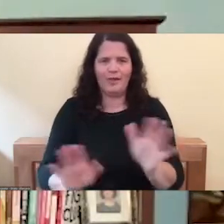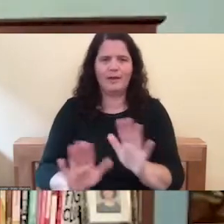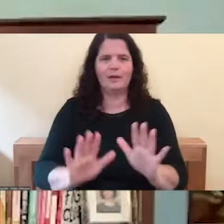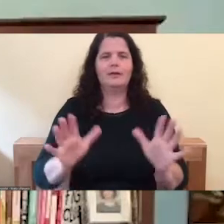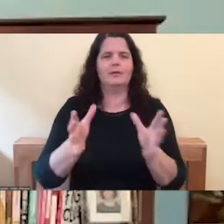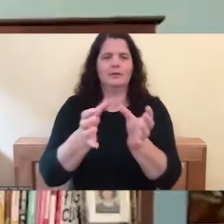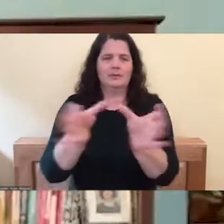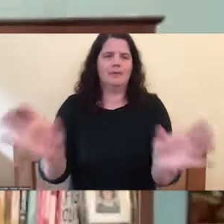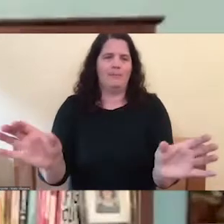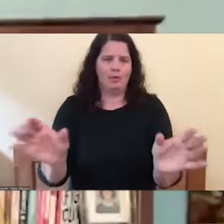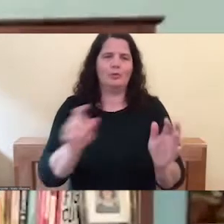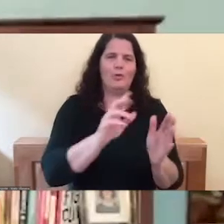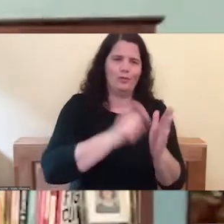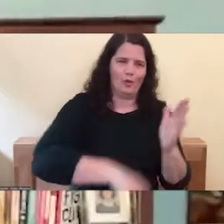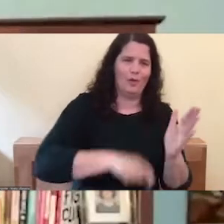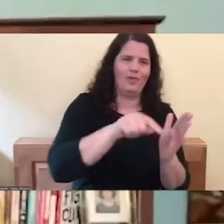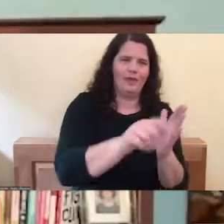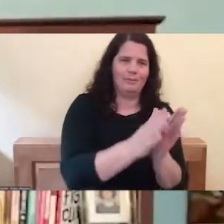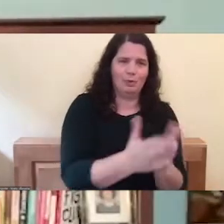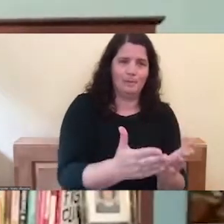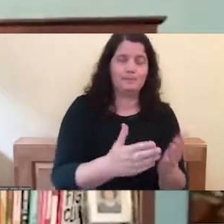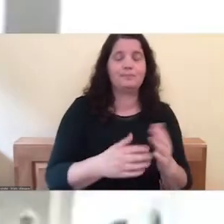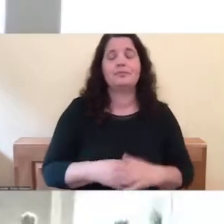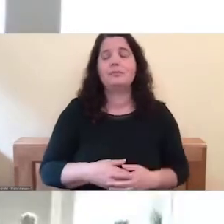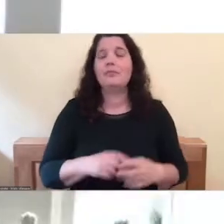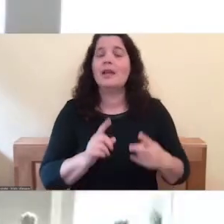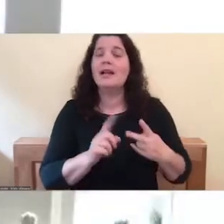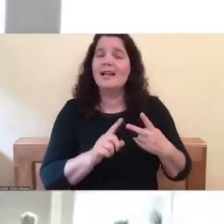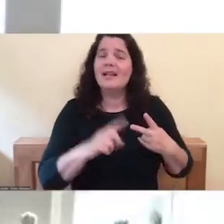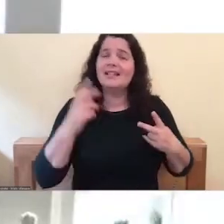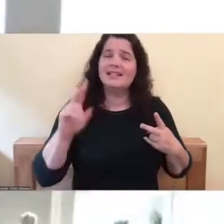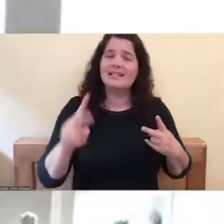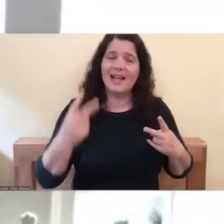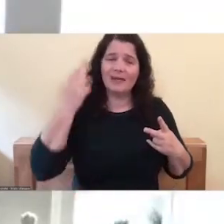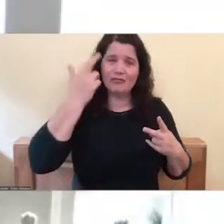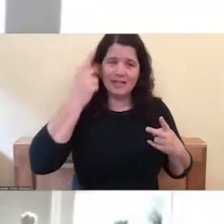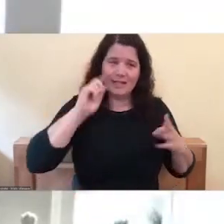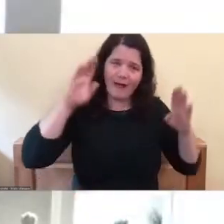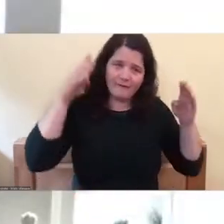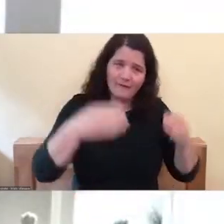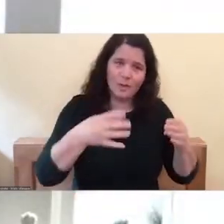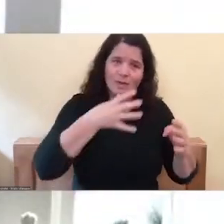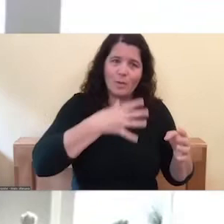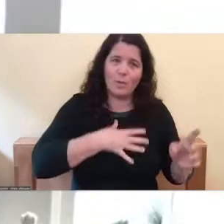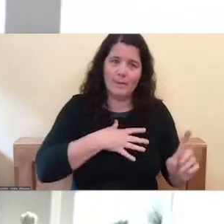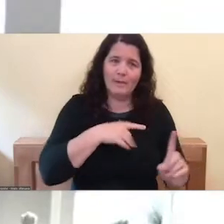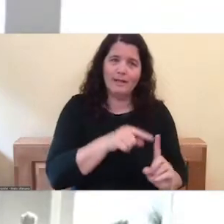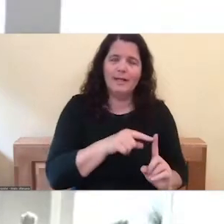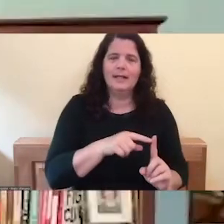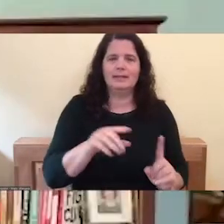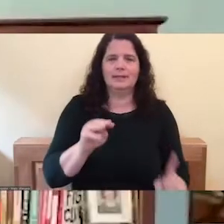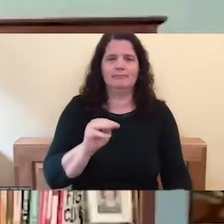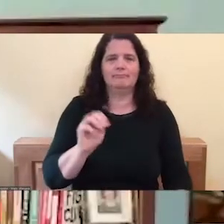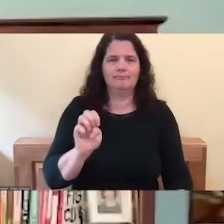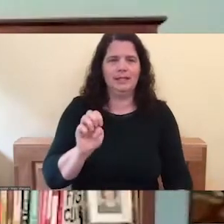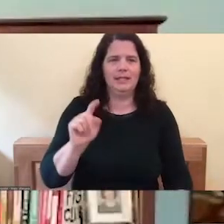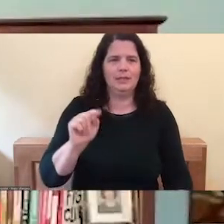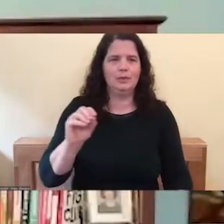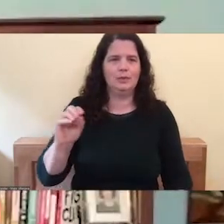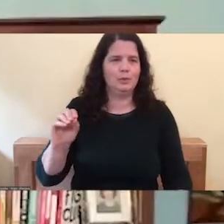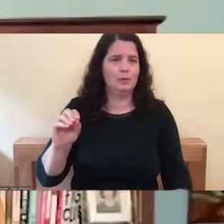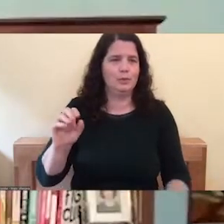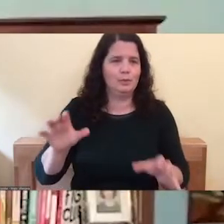reason. And then the second reason is the me too movement in terms of like why I personally wrote this book. I had a really